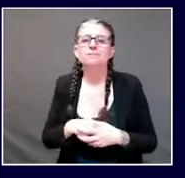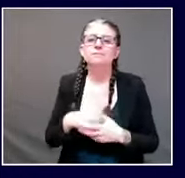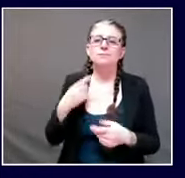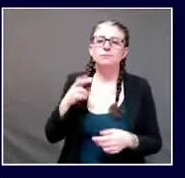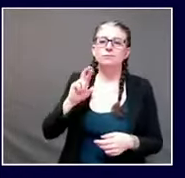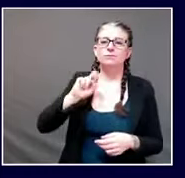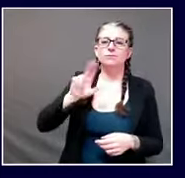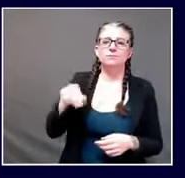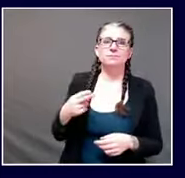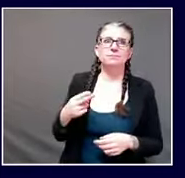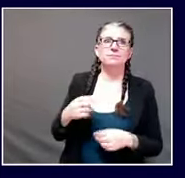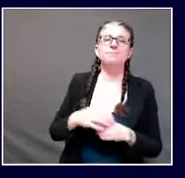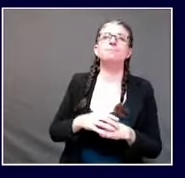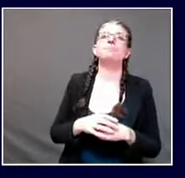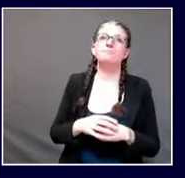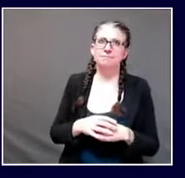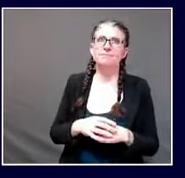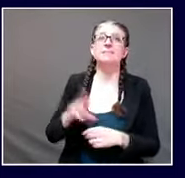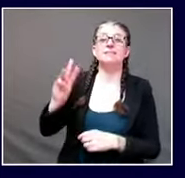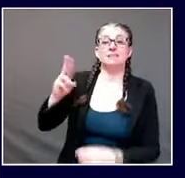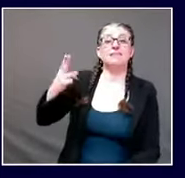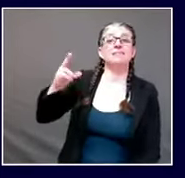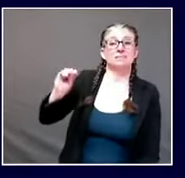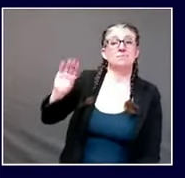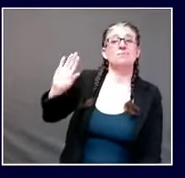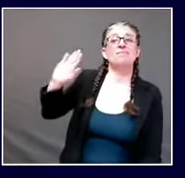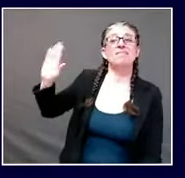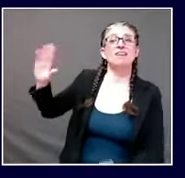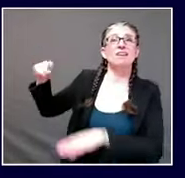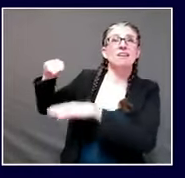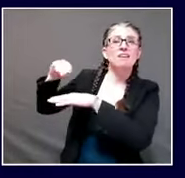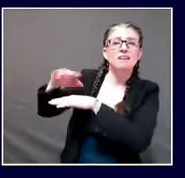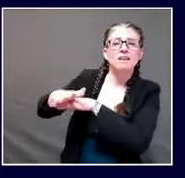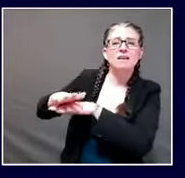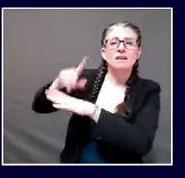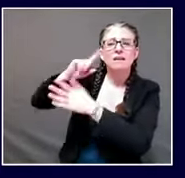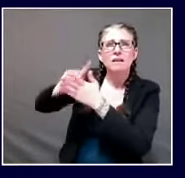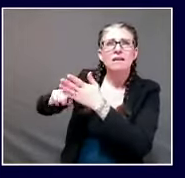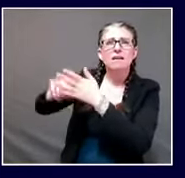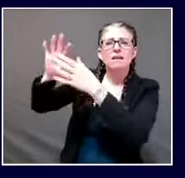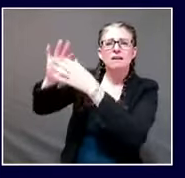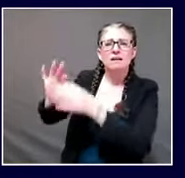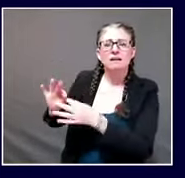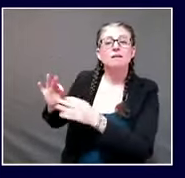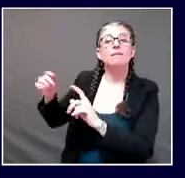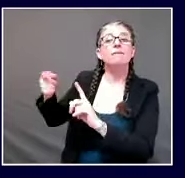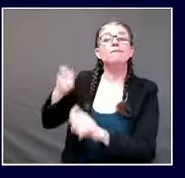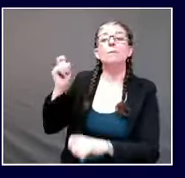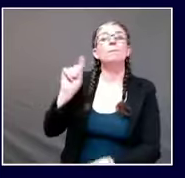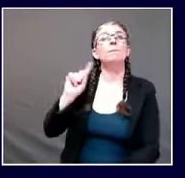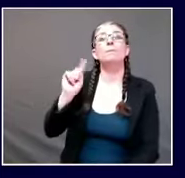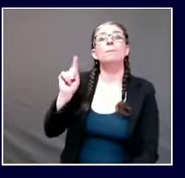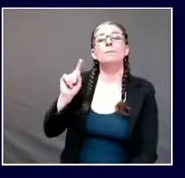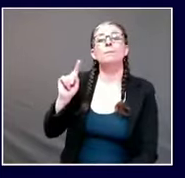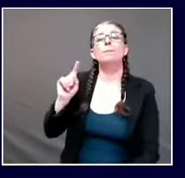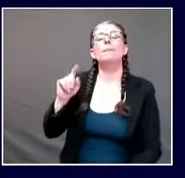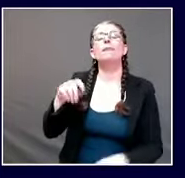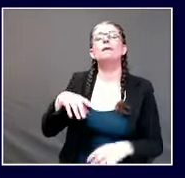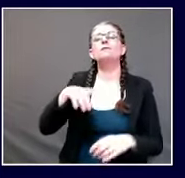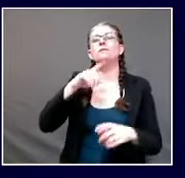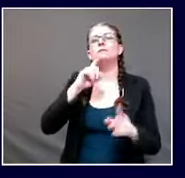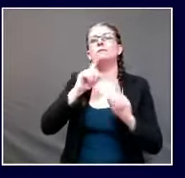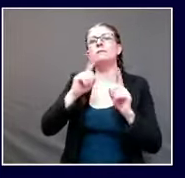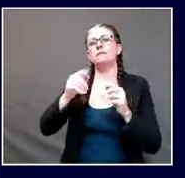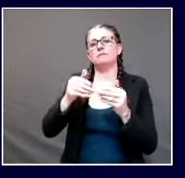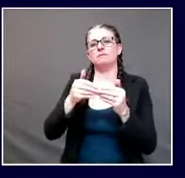states have been looking at and so this that is not to suggest that the drug has no value but the you the world health organization